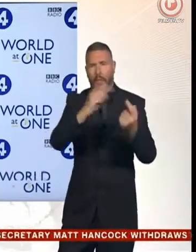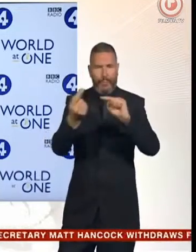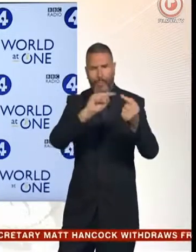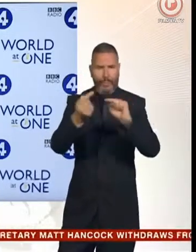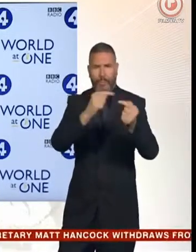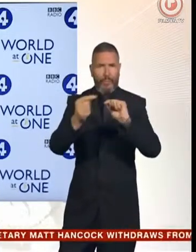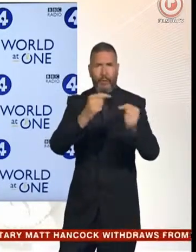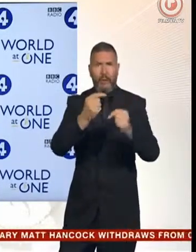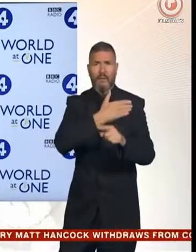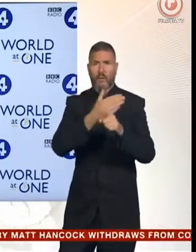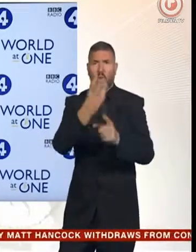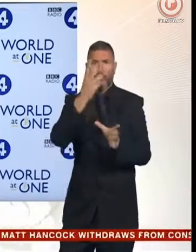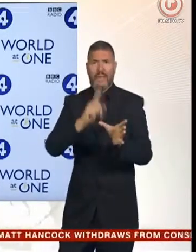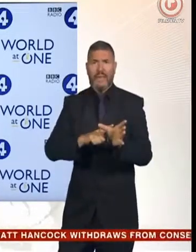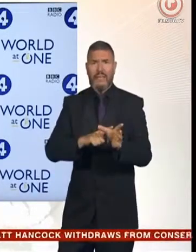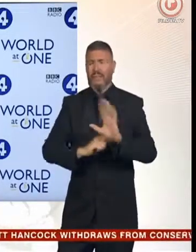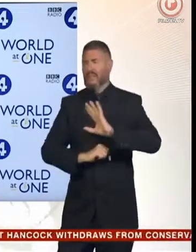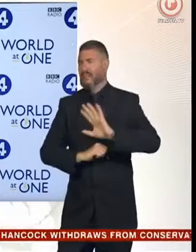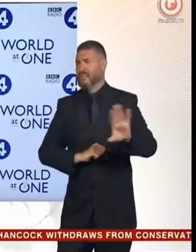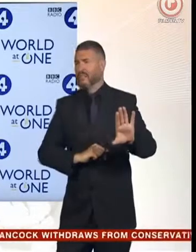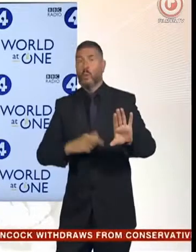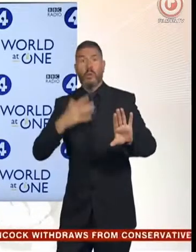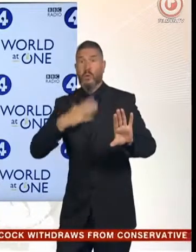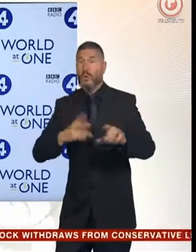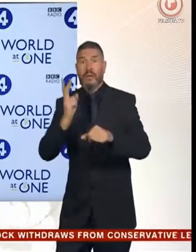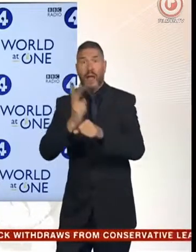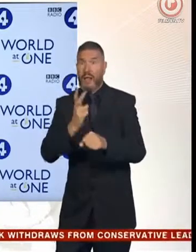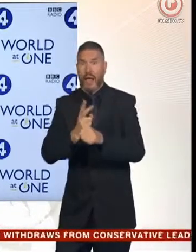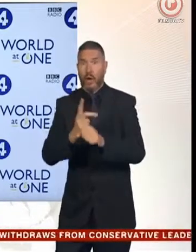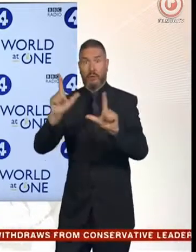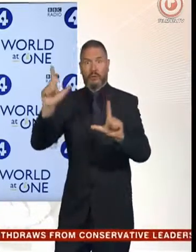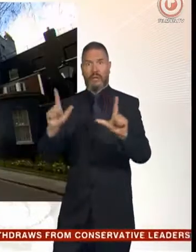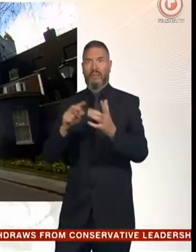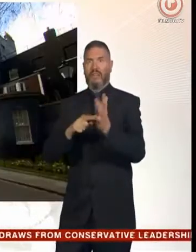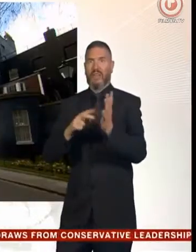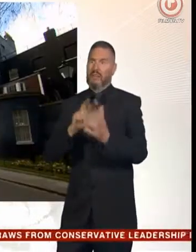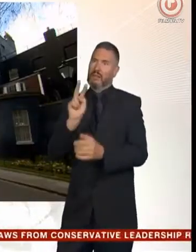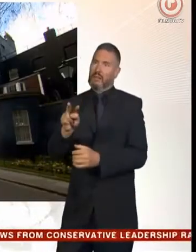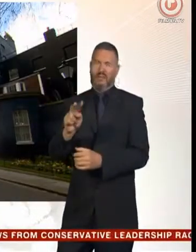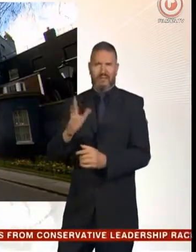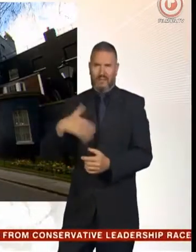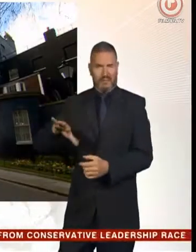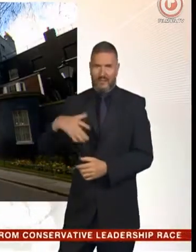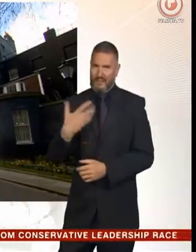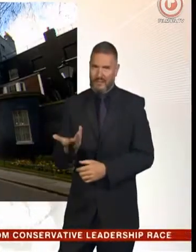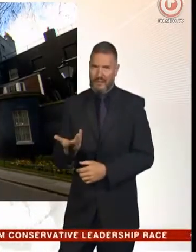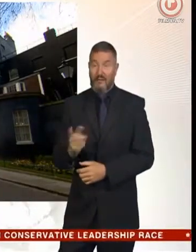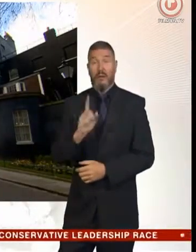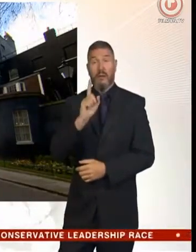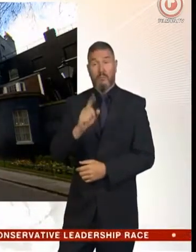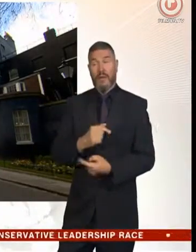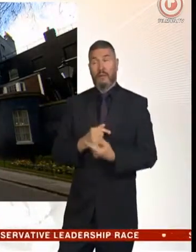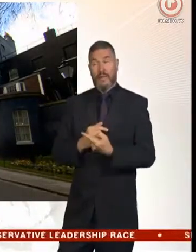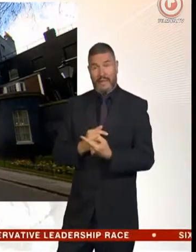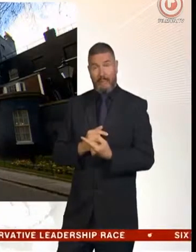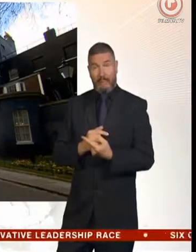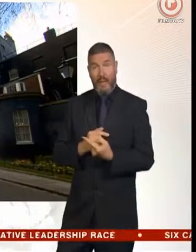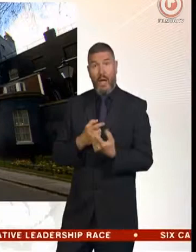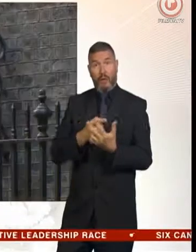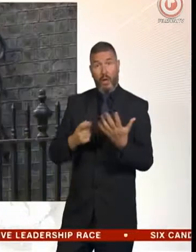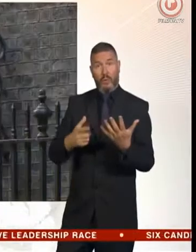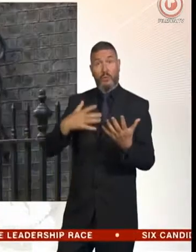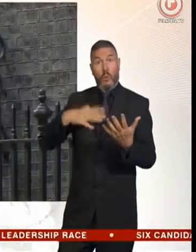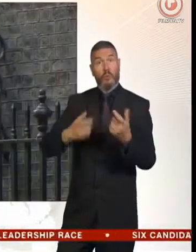over the last three years. We don't necessarily need a lot more of that. Here's the prize he and the others are